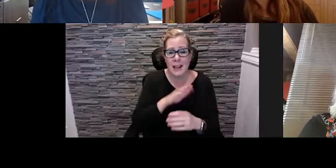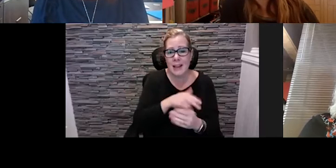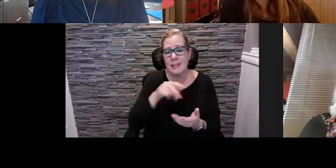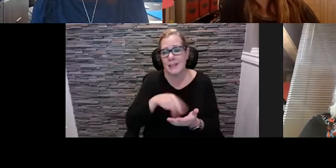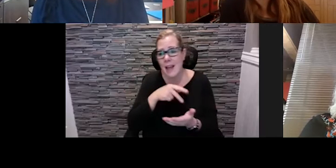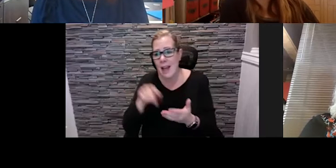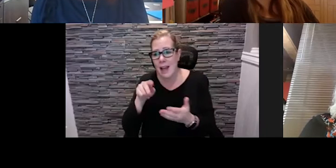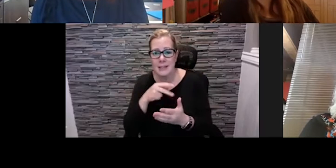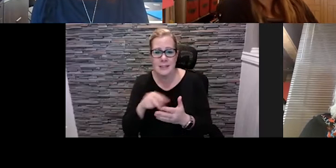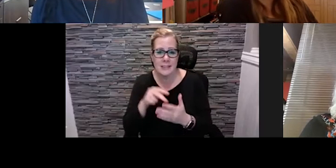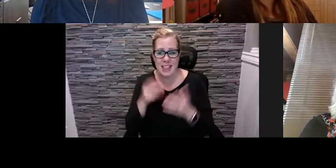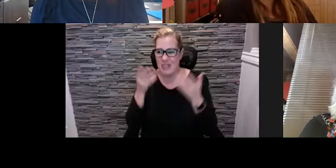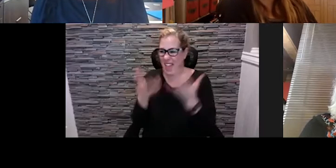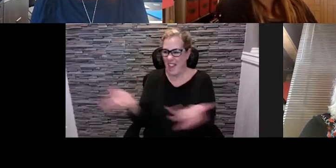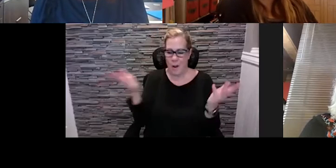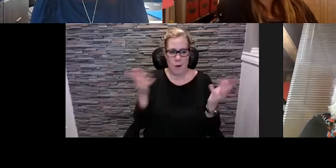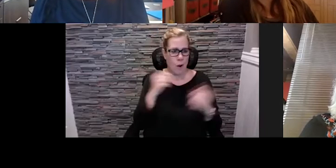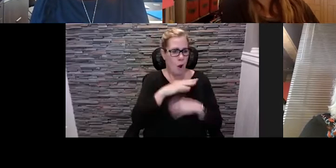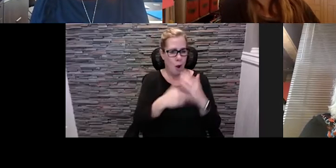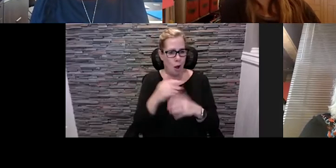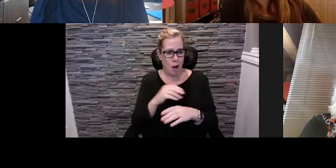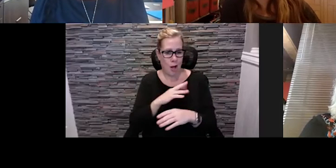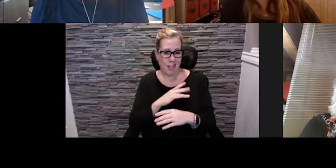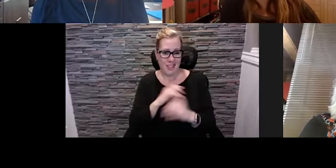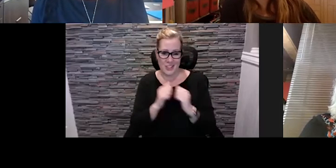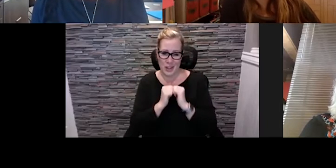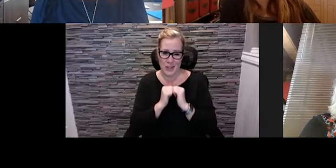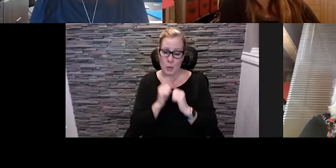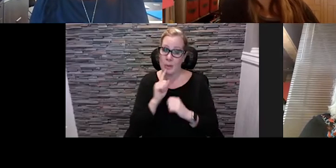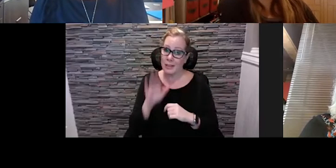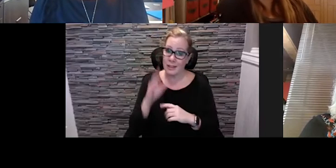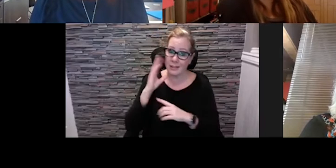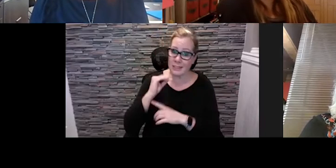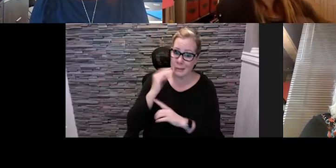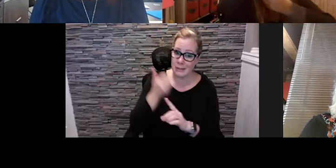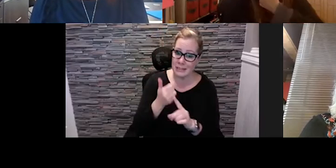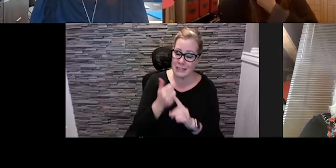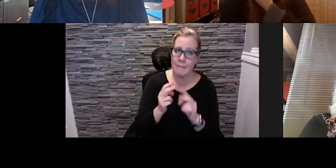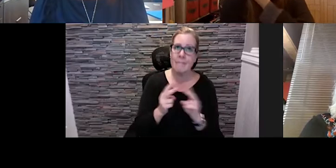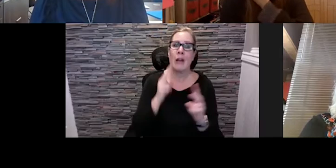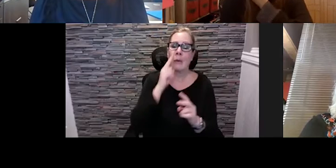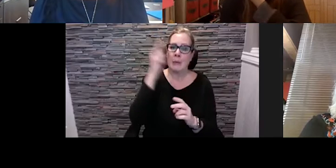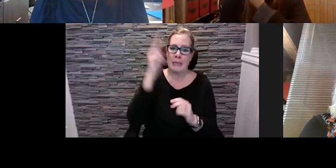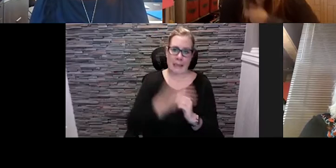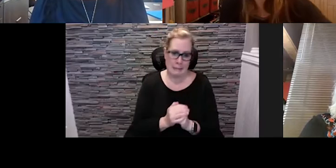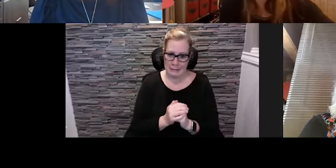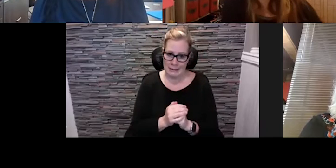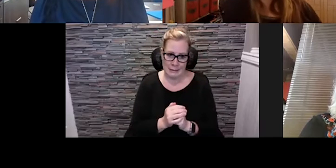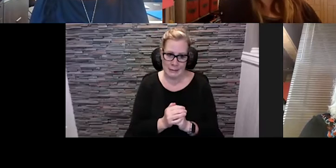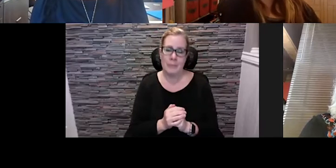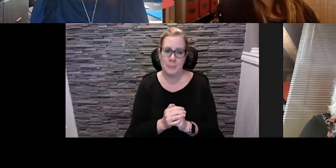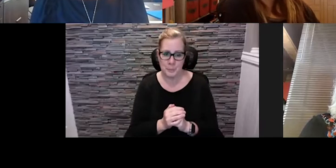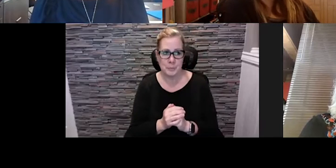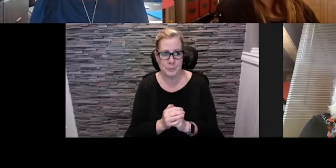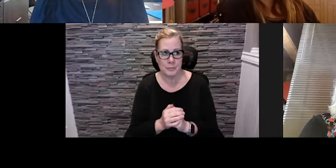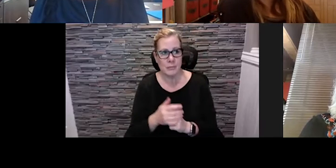right there all gathered together so the experience itself was very unique and um we continue to uh you know